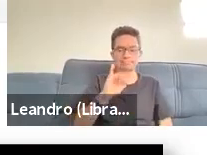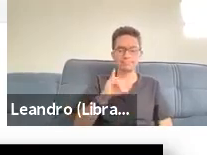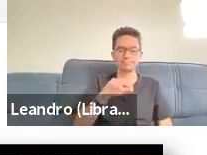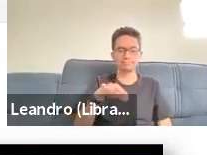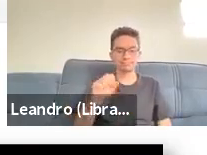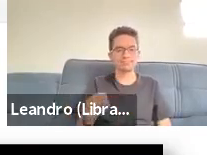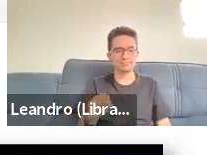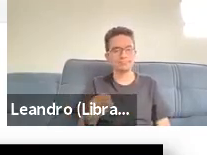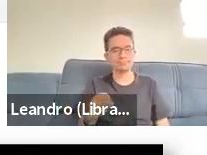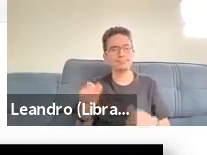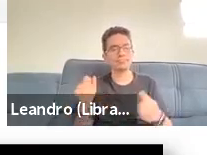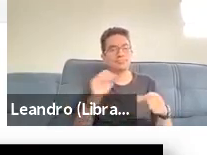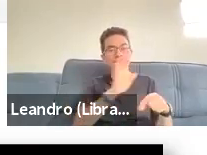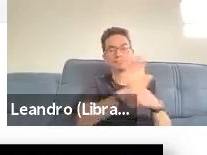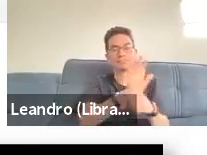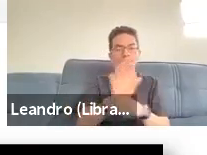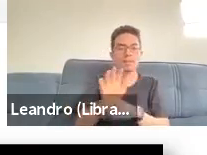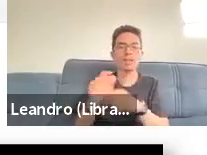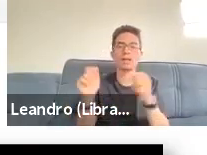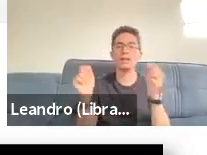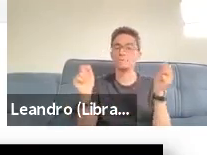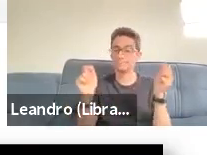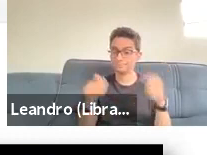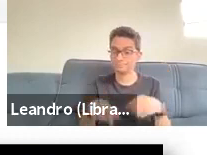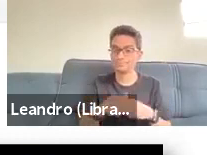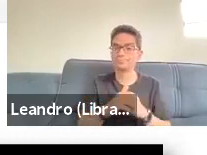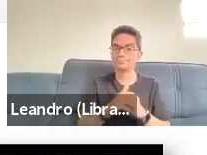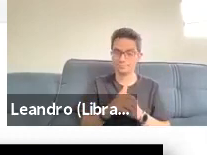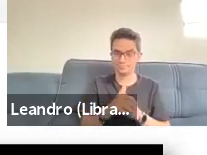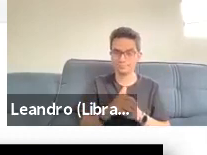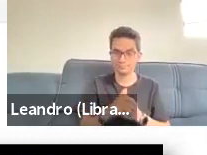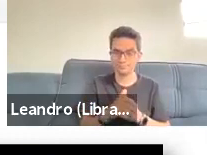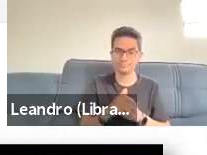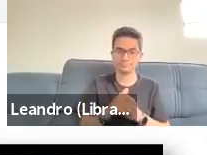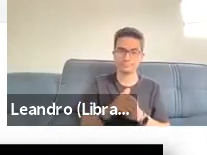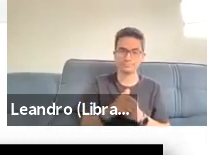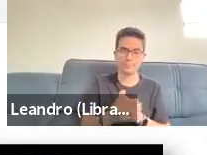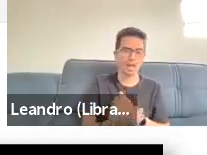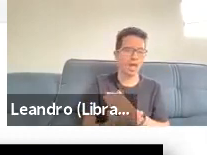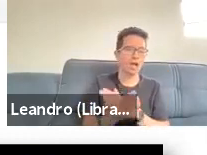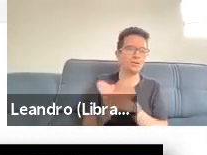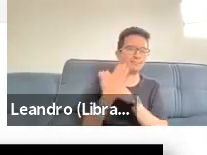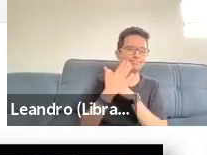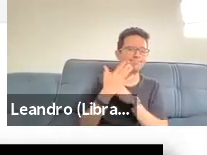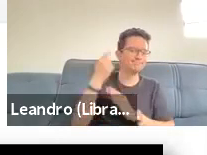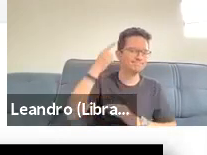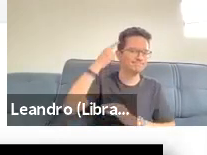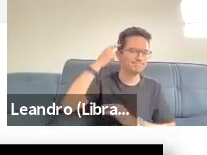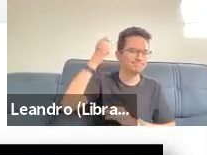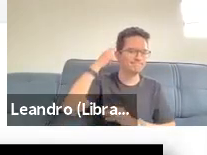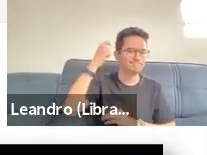perhaps give us insight why traditional AAC devices are being abandoned by people.